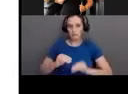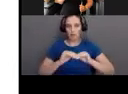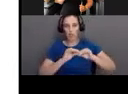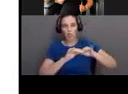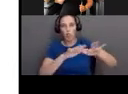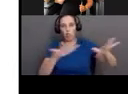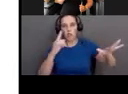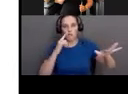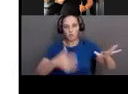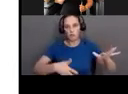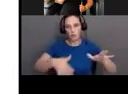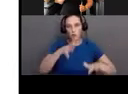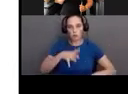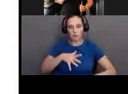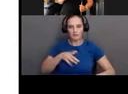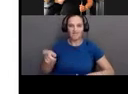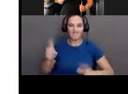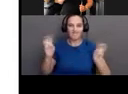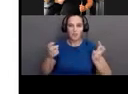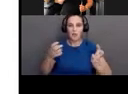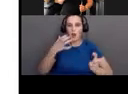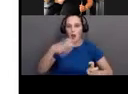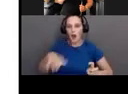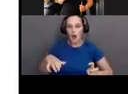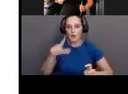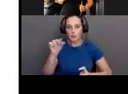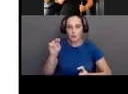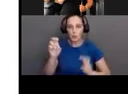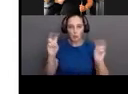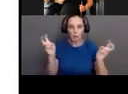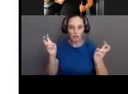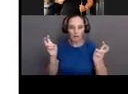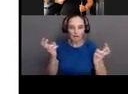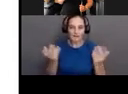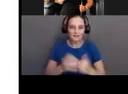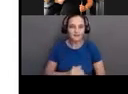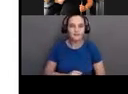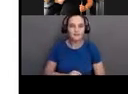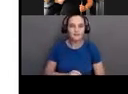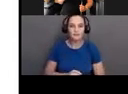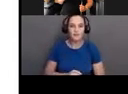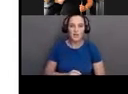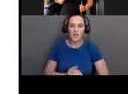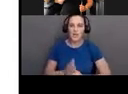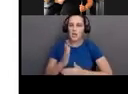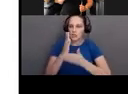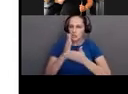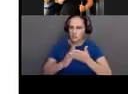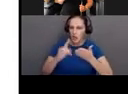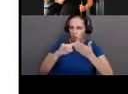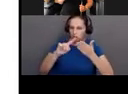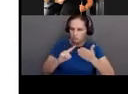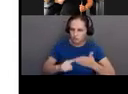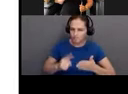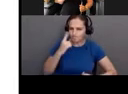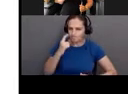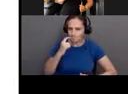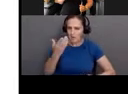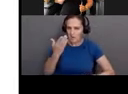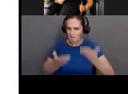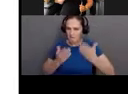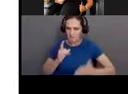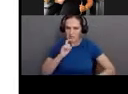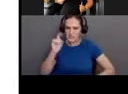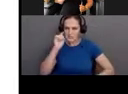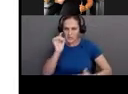CMD. There is some research that the virus can be spread through sexual contact, but this is not thought to be the main